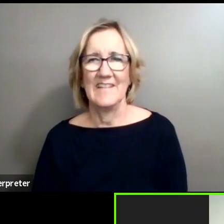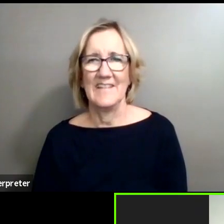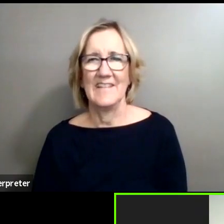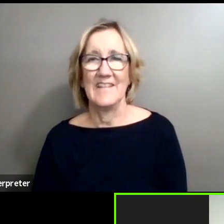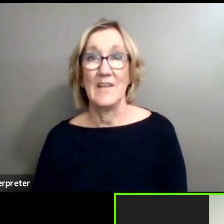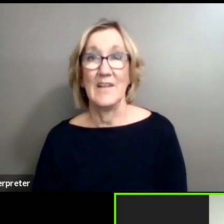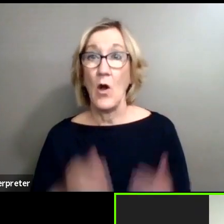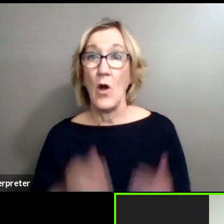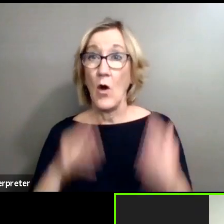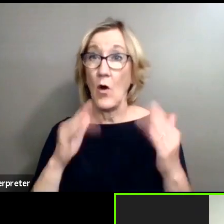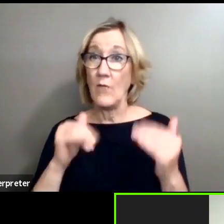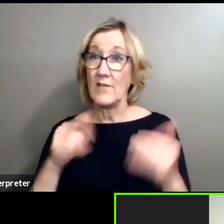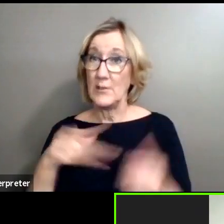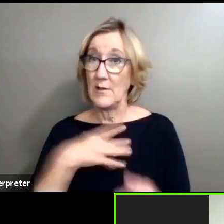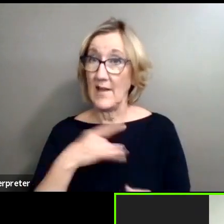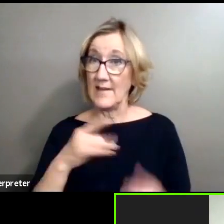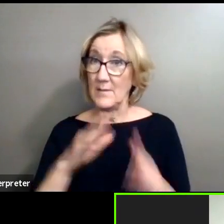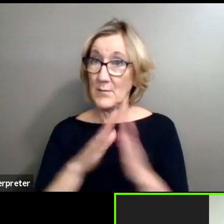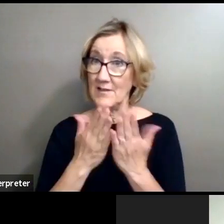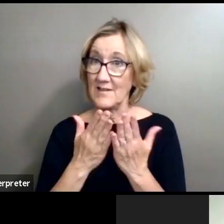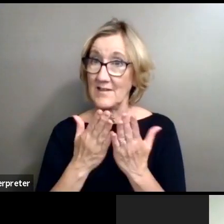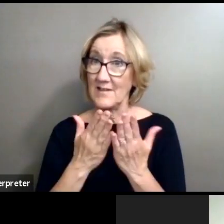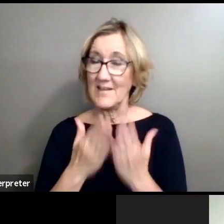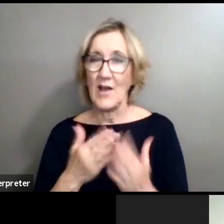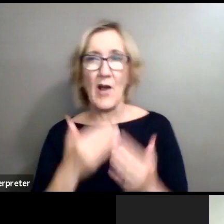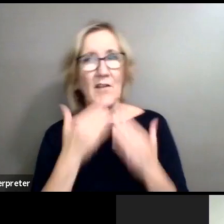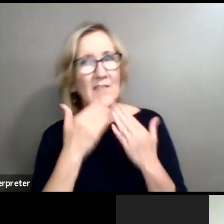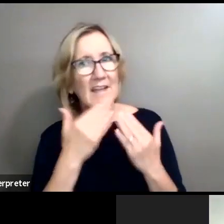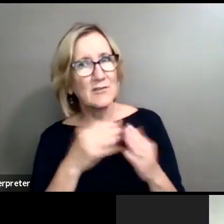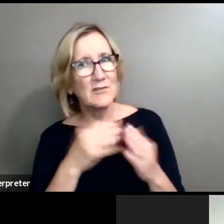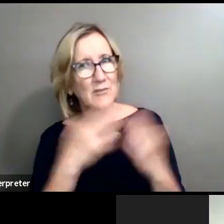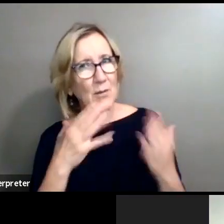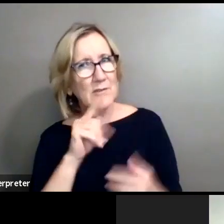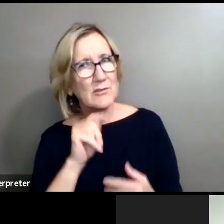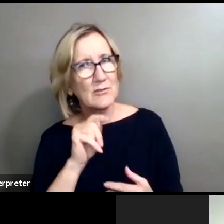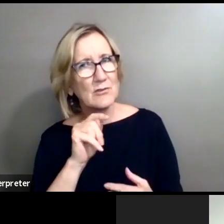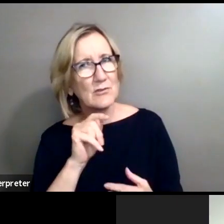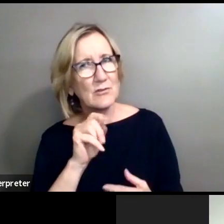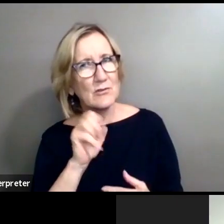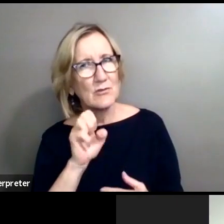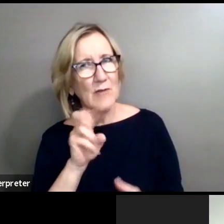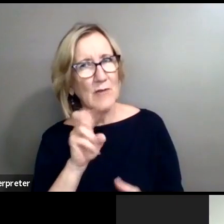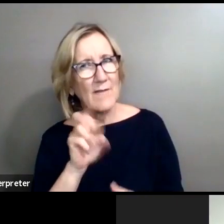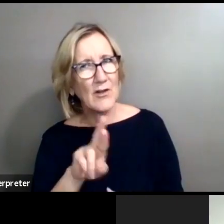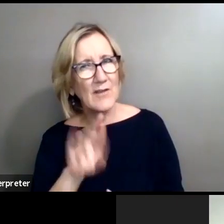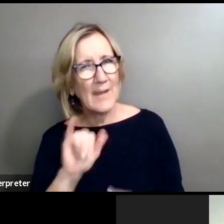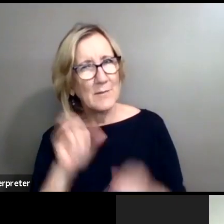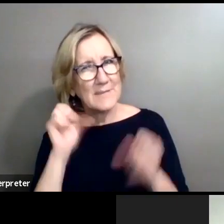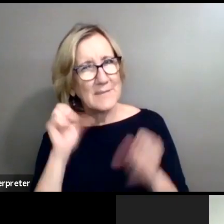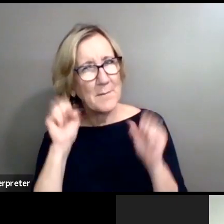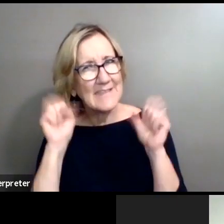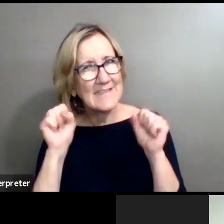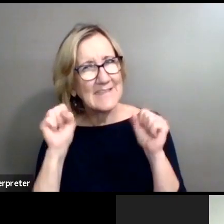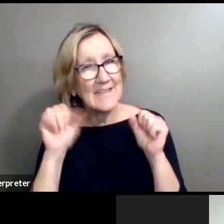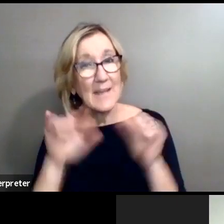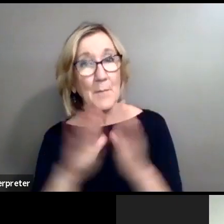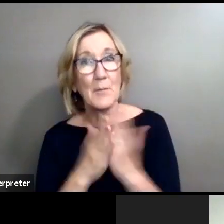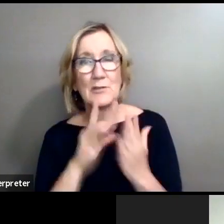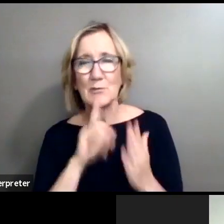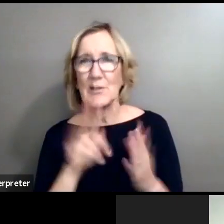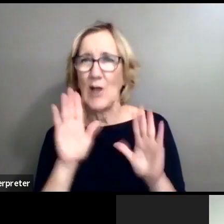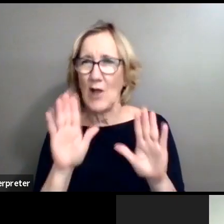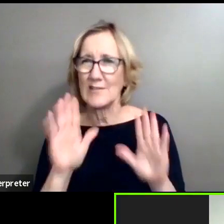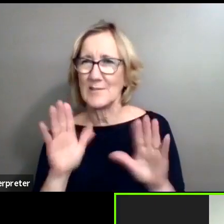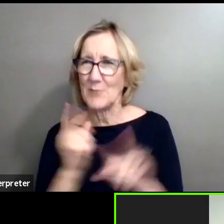Hopefully you all liked it. Thank you so much, Trevor. That was amazing. Absolutely amazing. That book was super awesome, right?